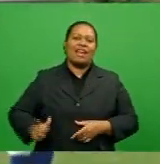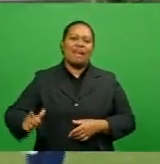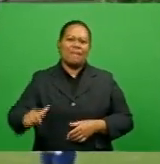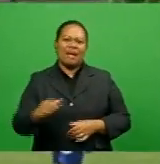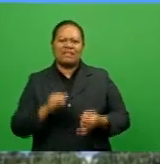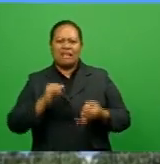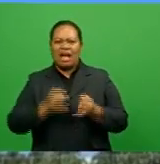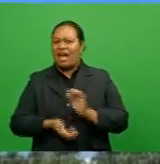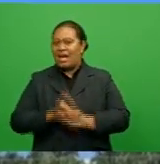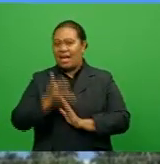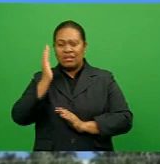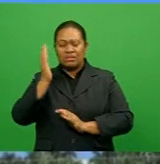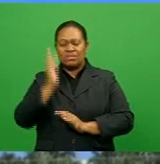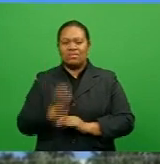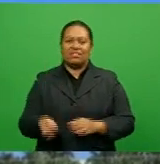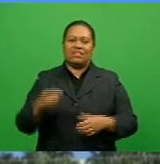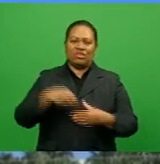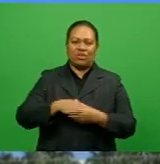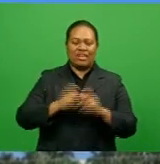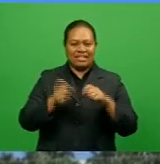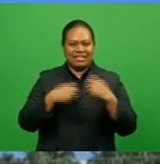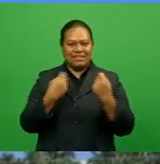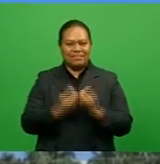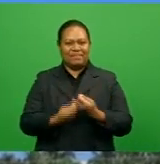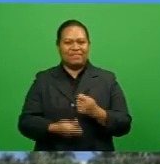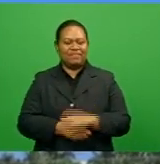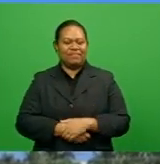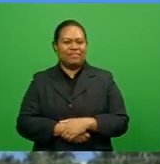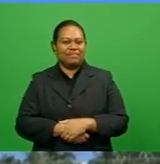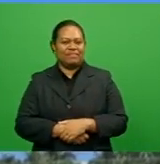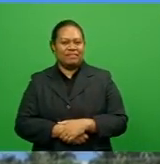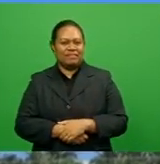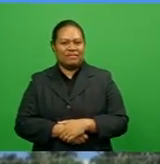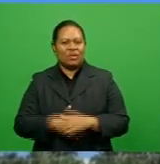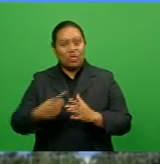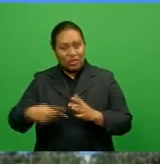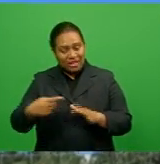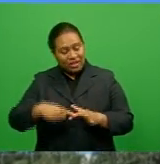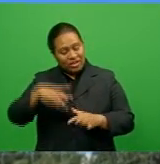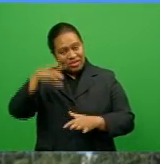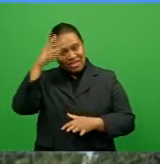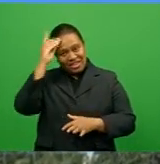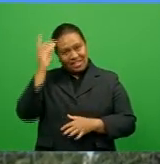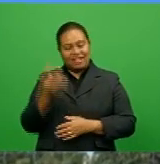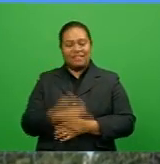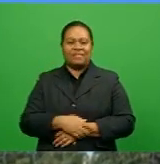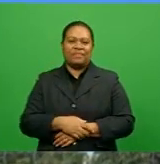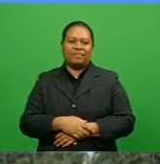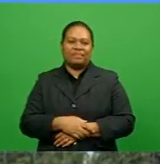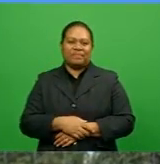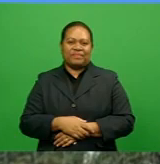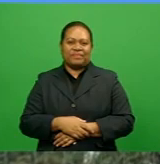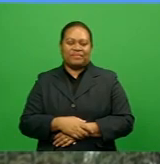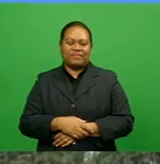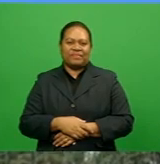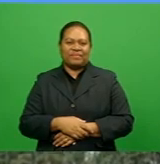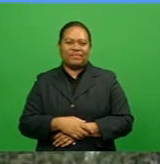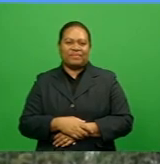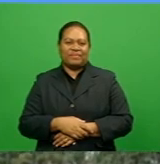College. I continued my soccer there and my school career education. Then went for the